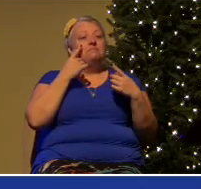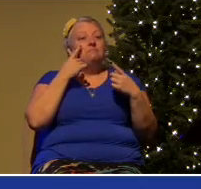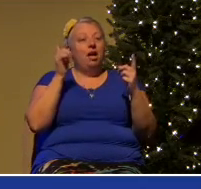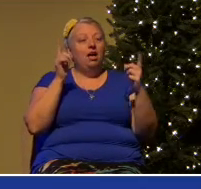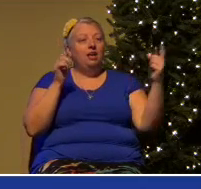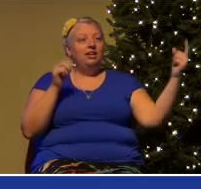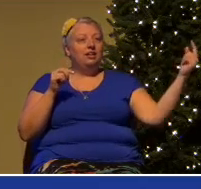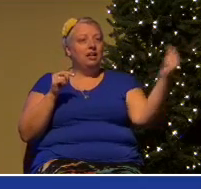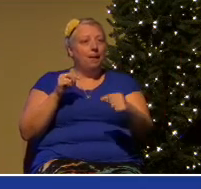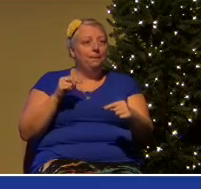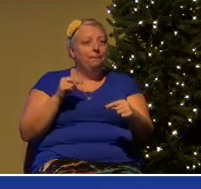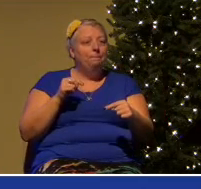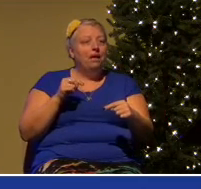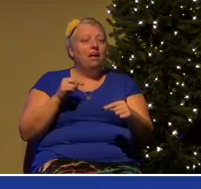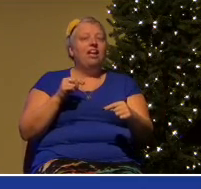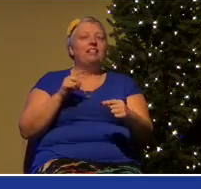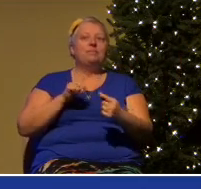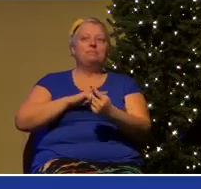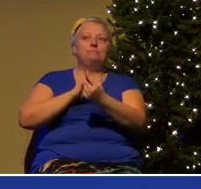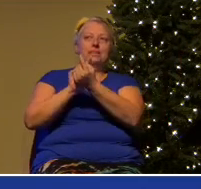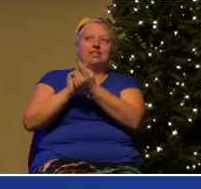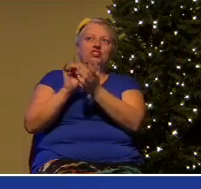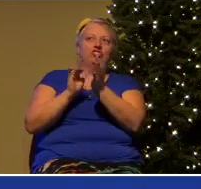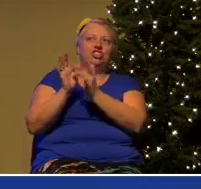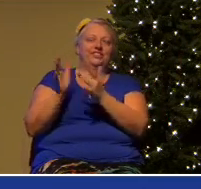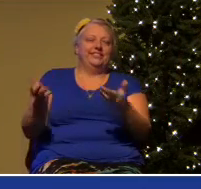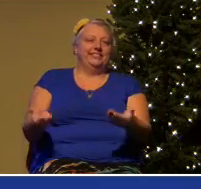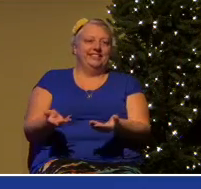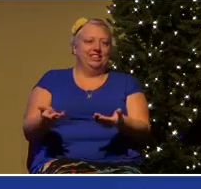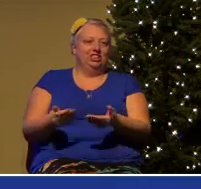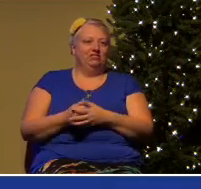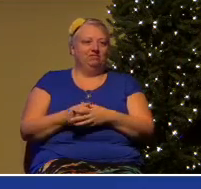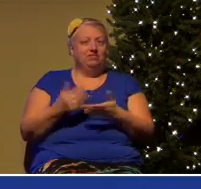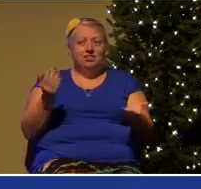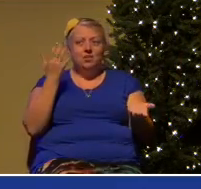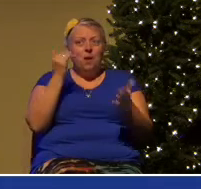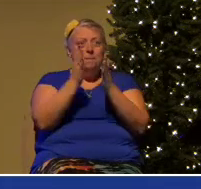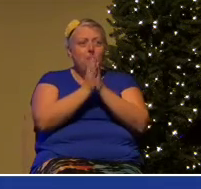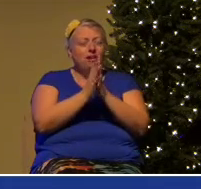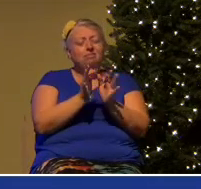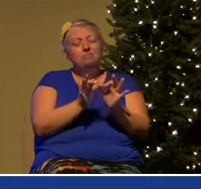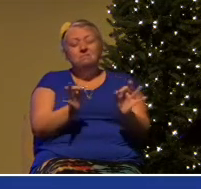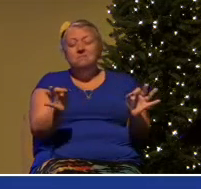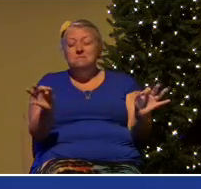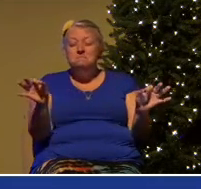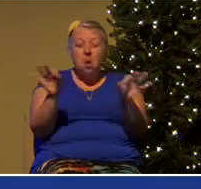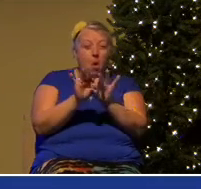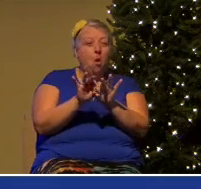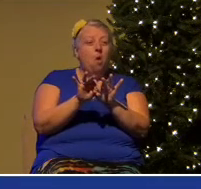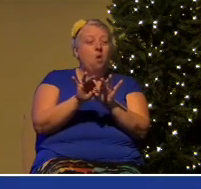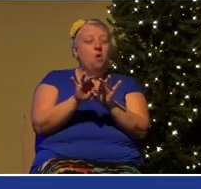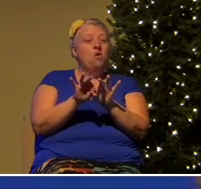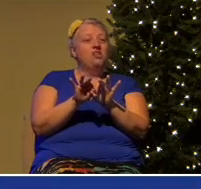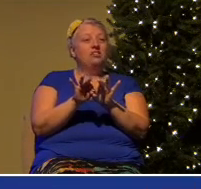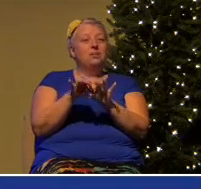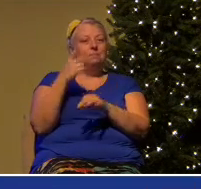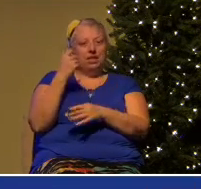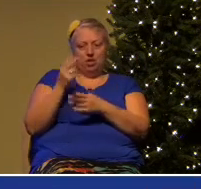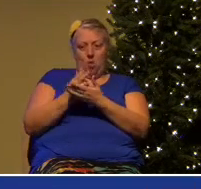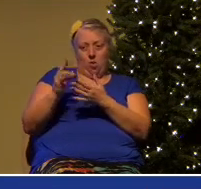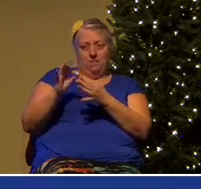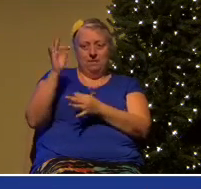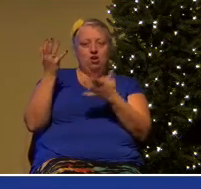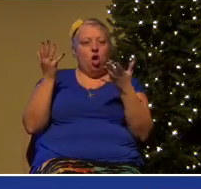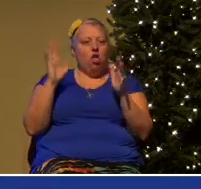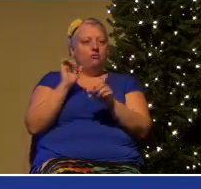meet up with Jesus that's why prayer is such an important part of this you see because the Holy Spirit is already at